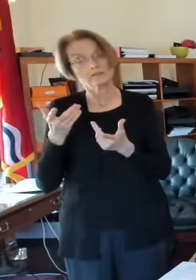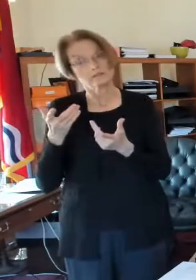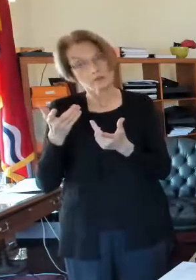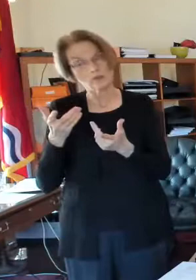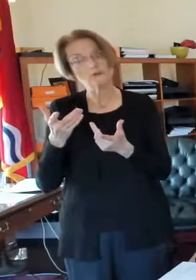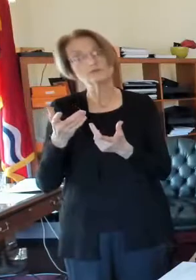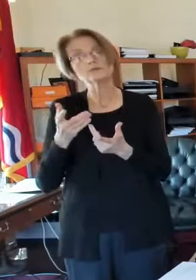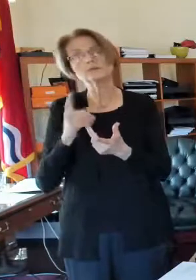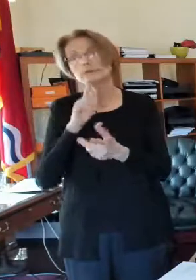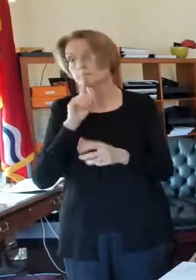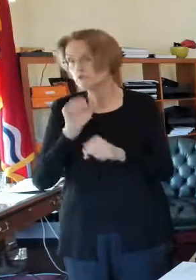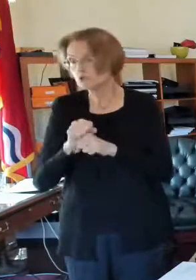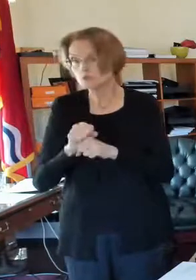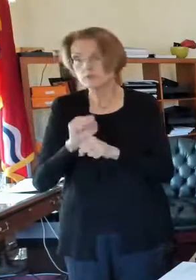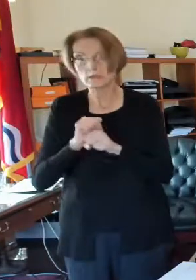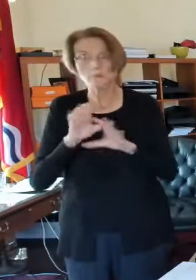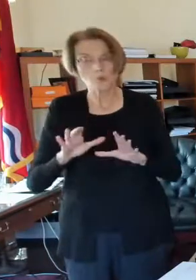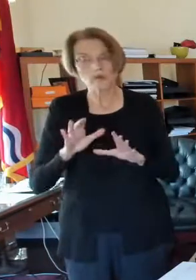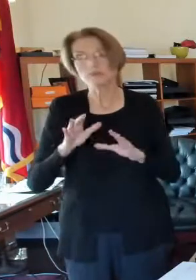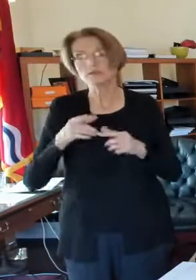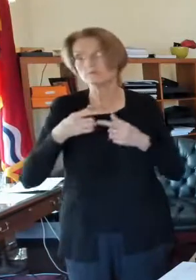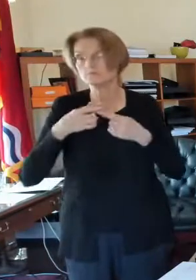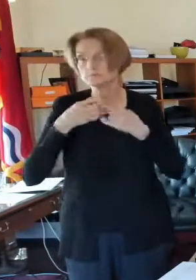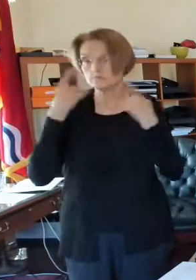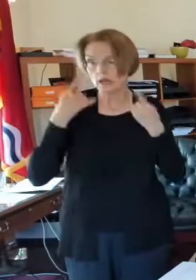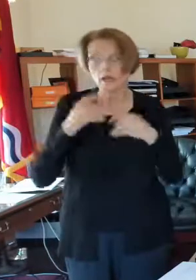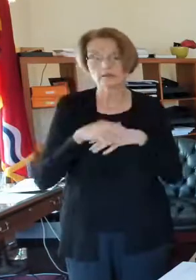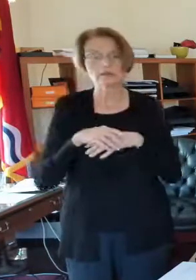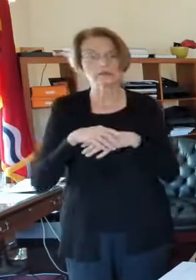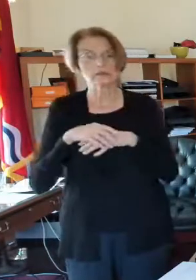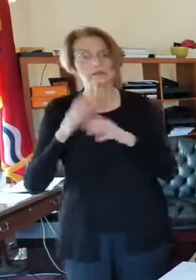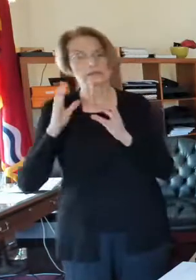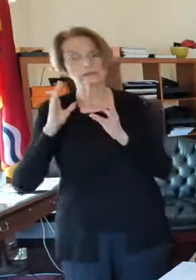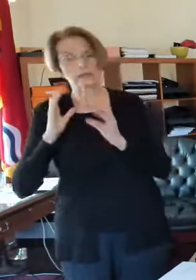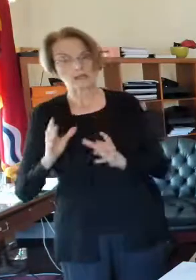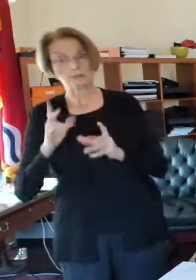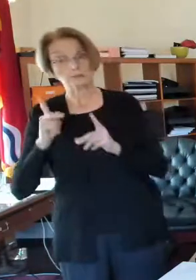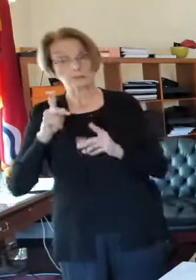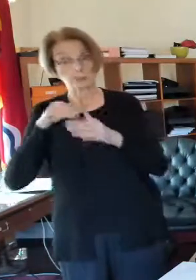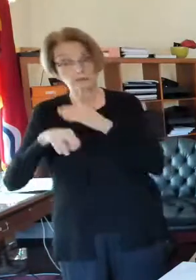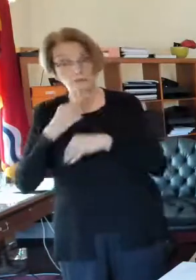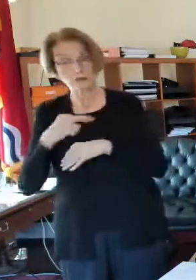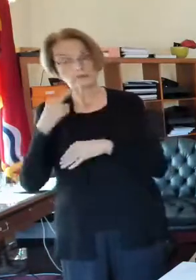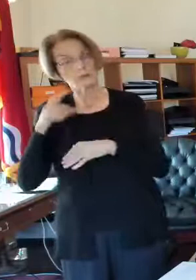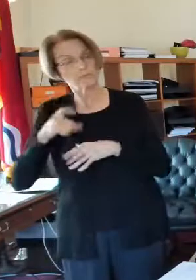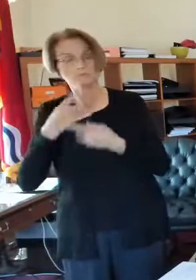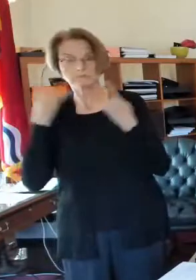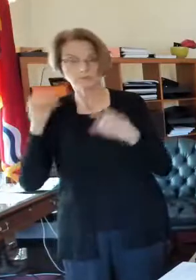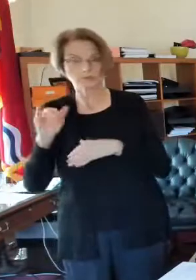sure your employees wear masks, you've got to make sure your customers, your patrons wear masks. So, it's a very serious situation.